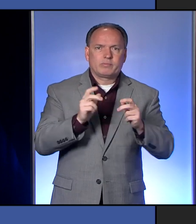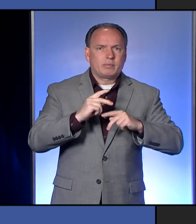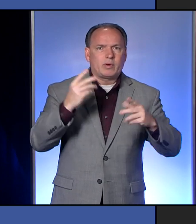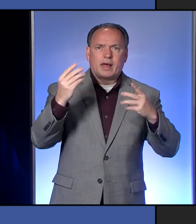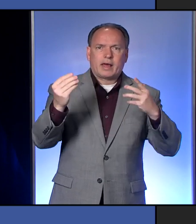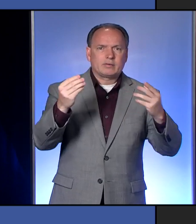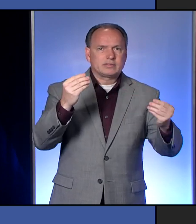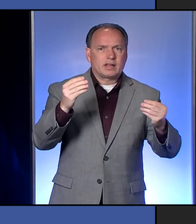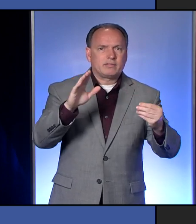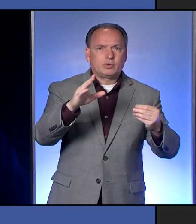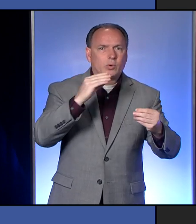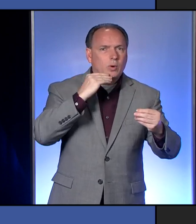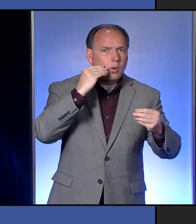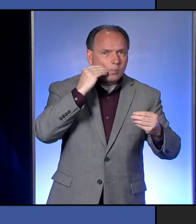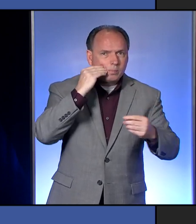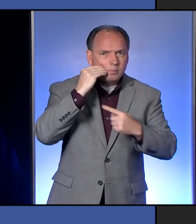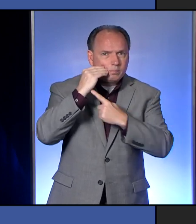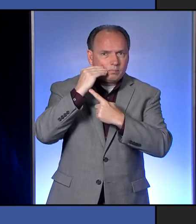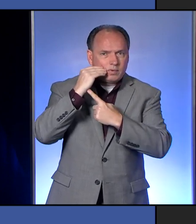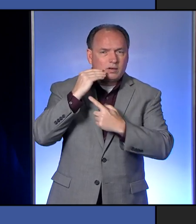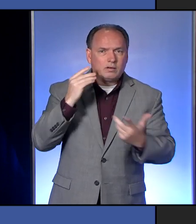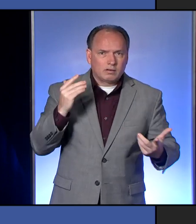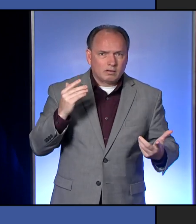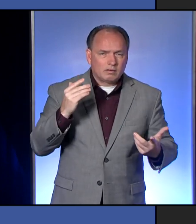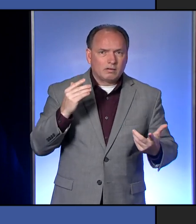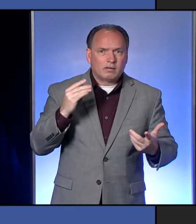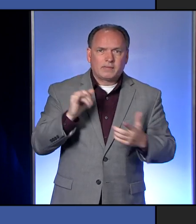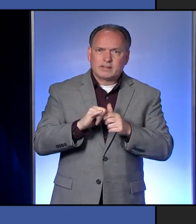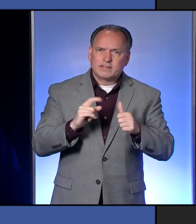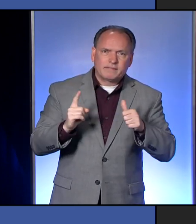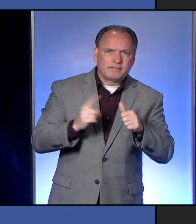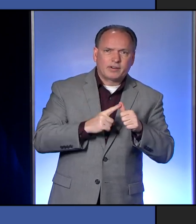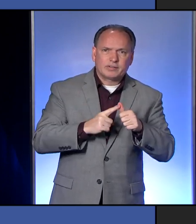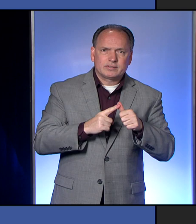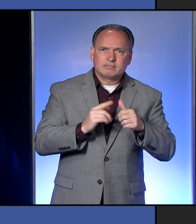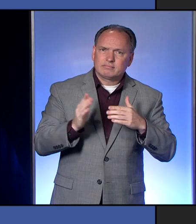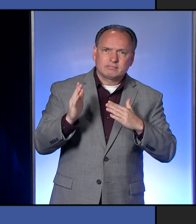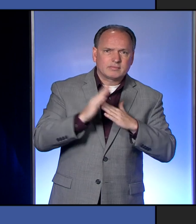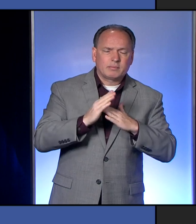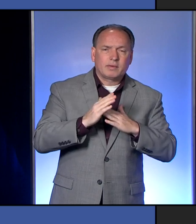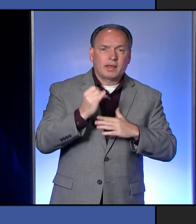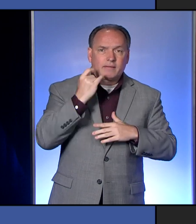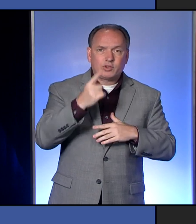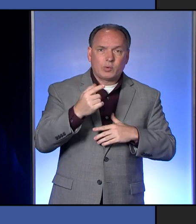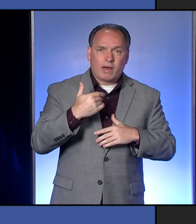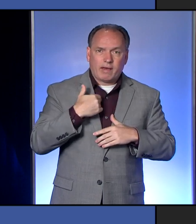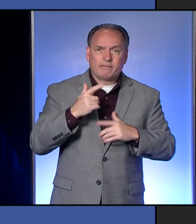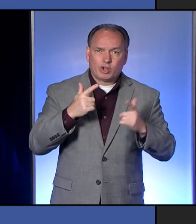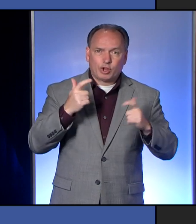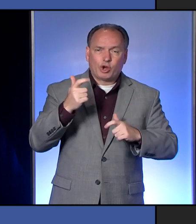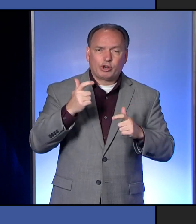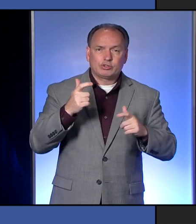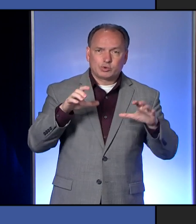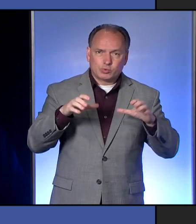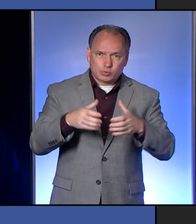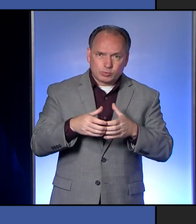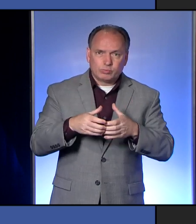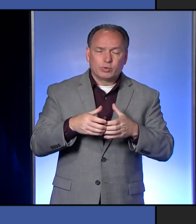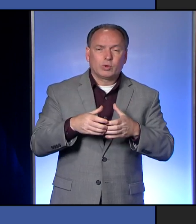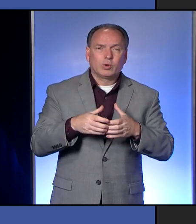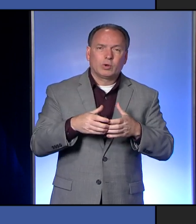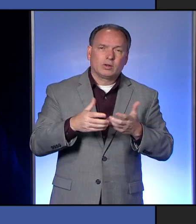outside of your household. That's first and foremost. If you're going to have a large gathering or